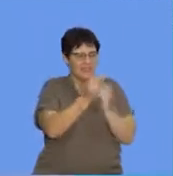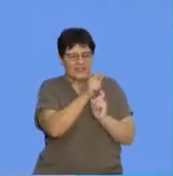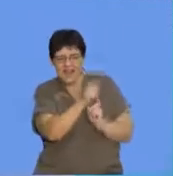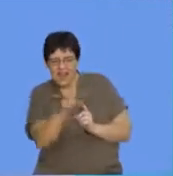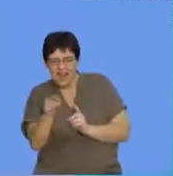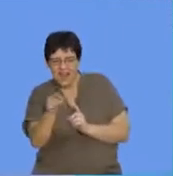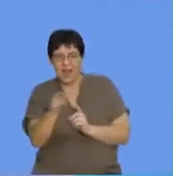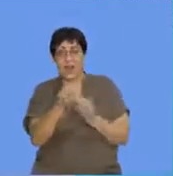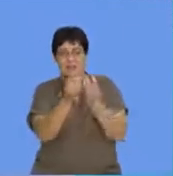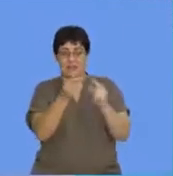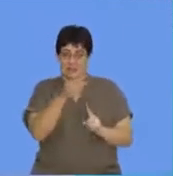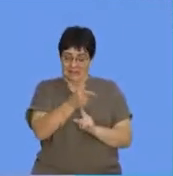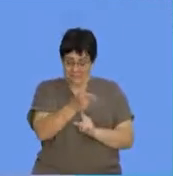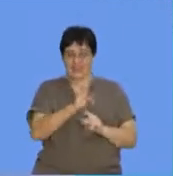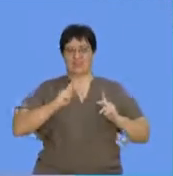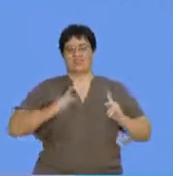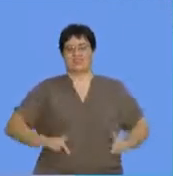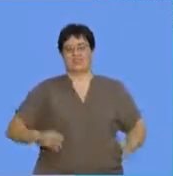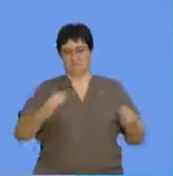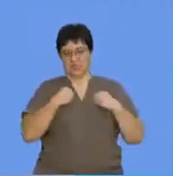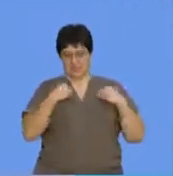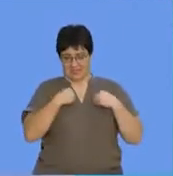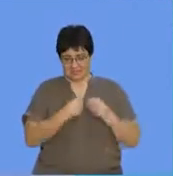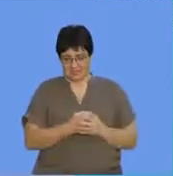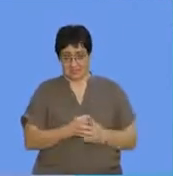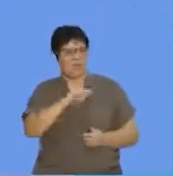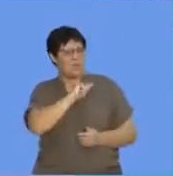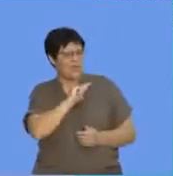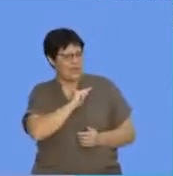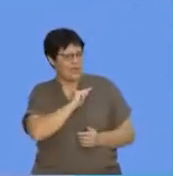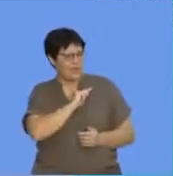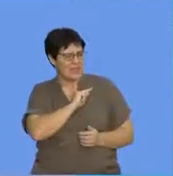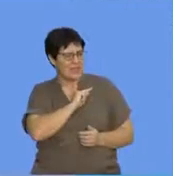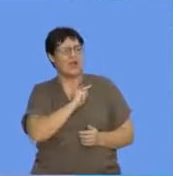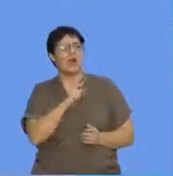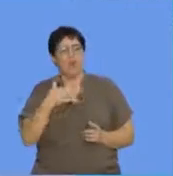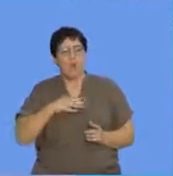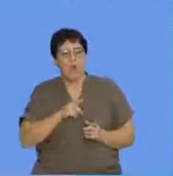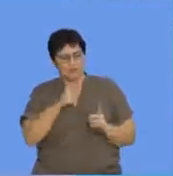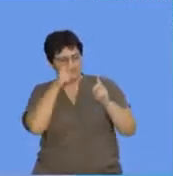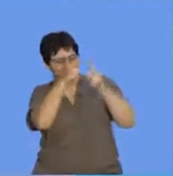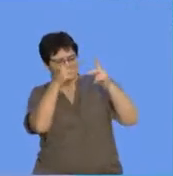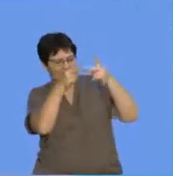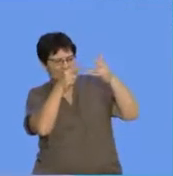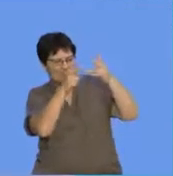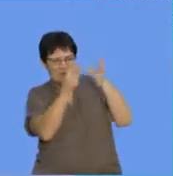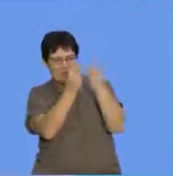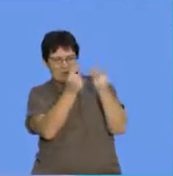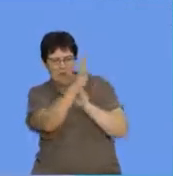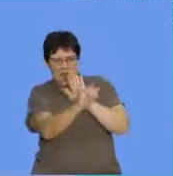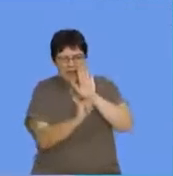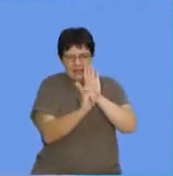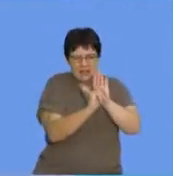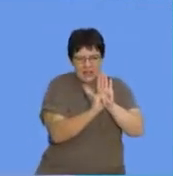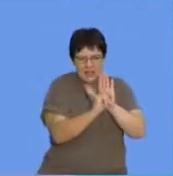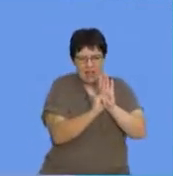physical properties of materials. At the end, we want to identify, you know, a specific type of material based on those physical